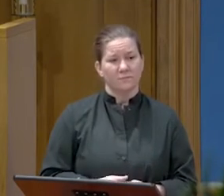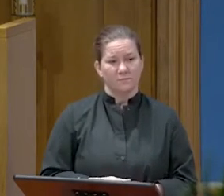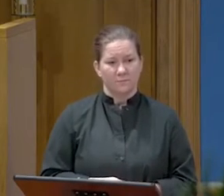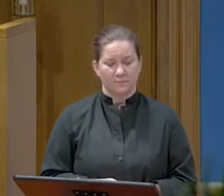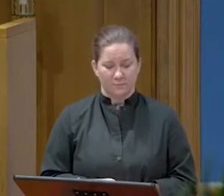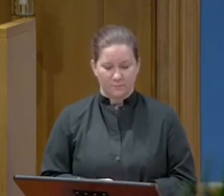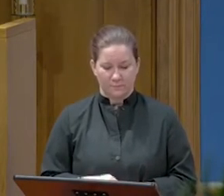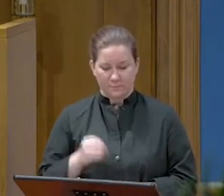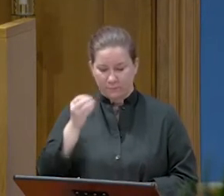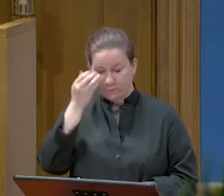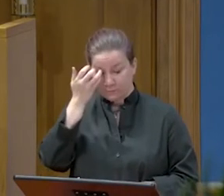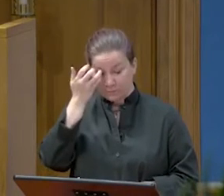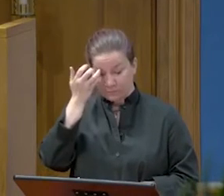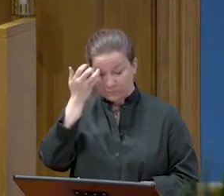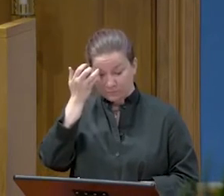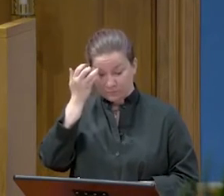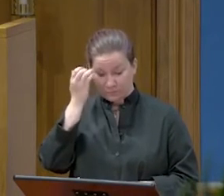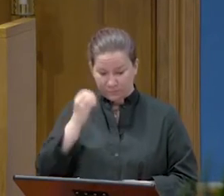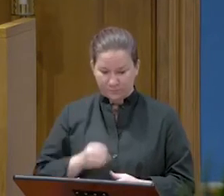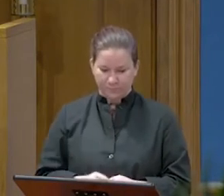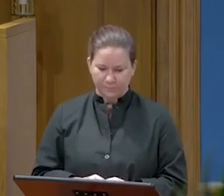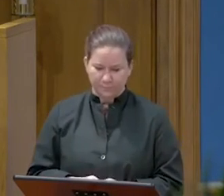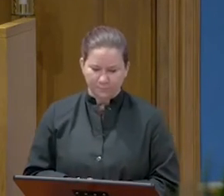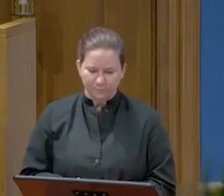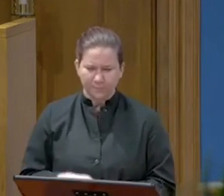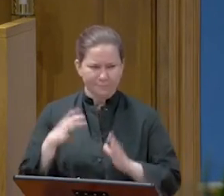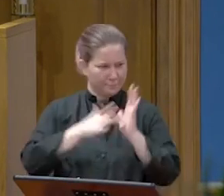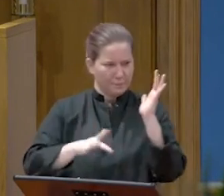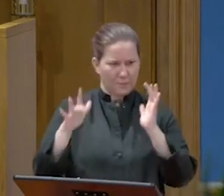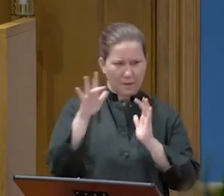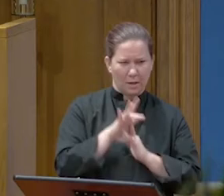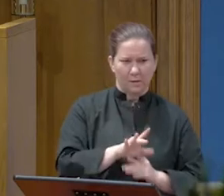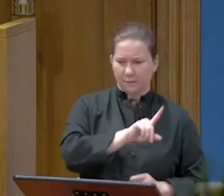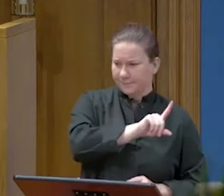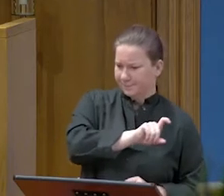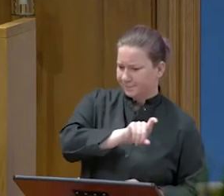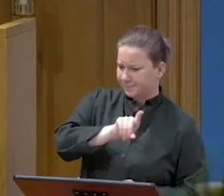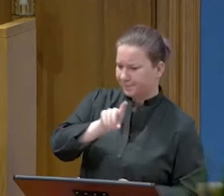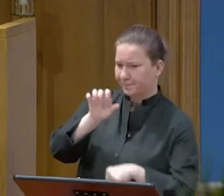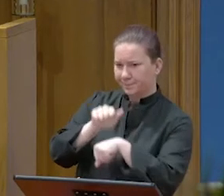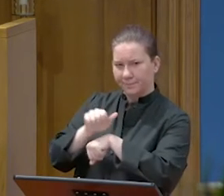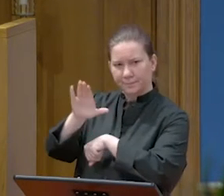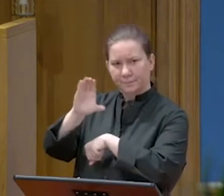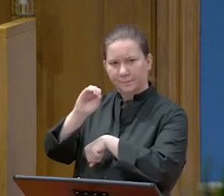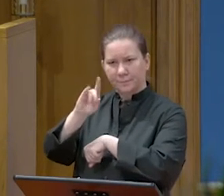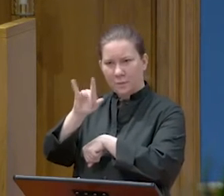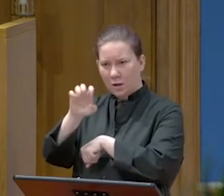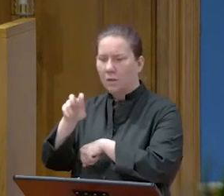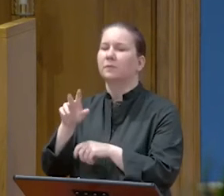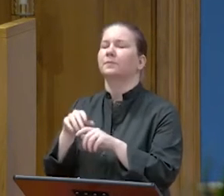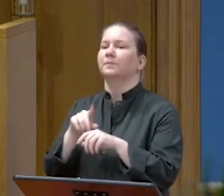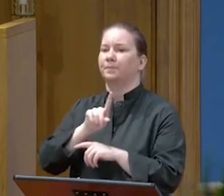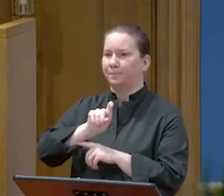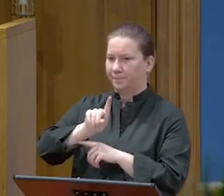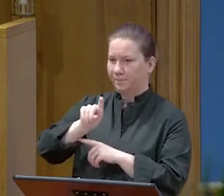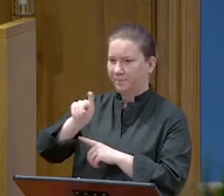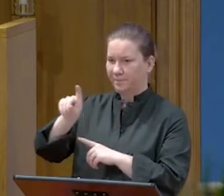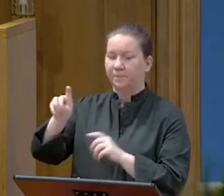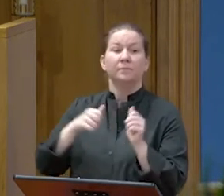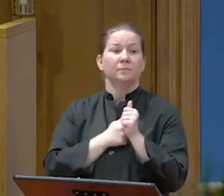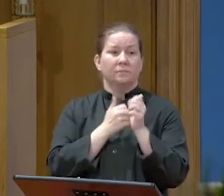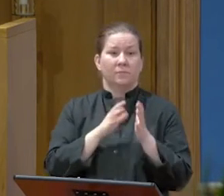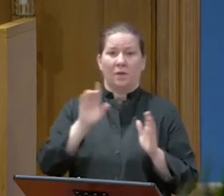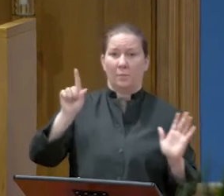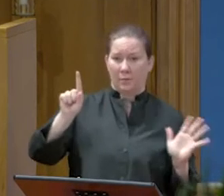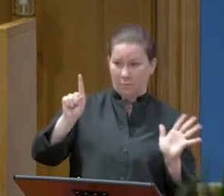He came out and went, as was his custom, to the Mount of Olives. And the disciples followed him. When he reached the